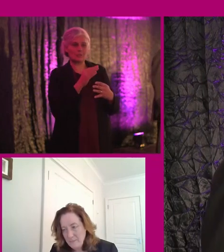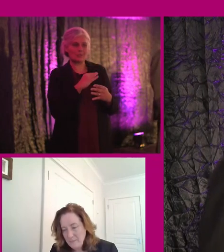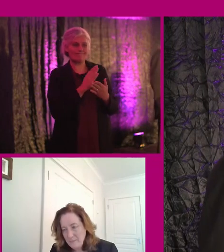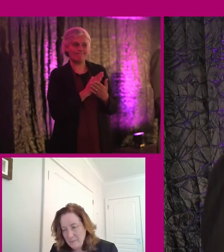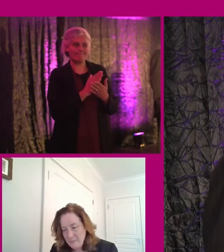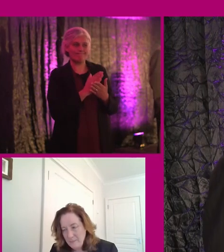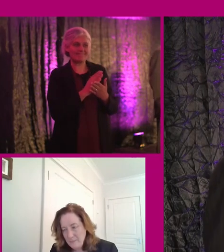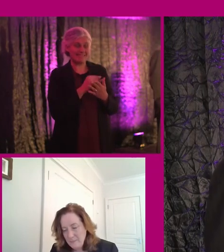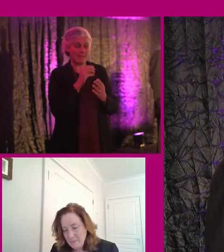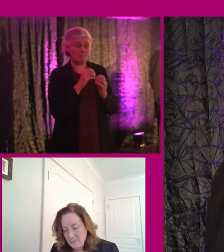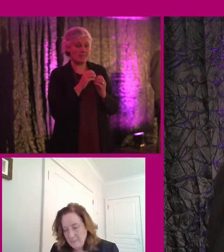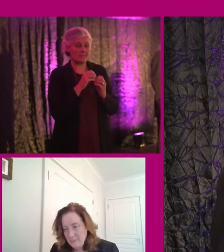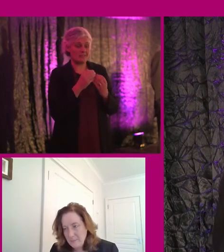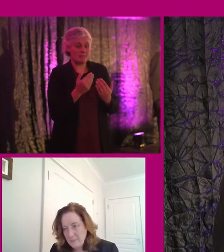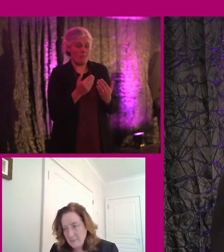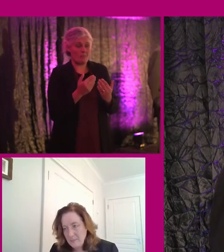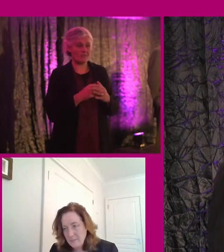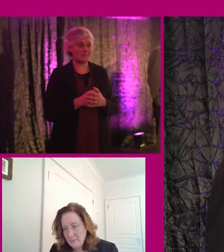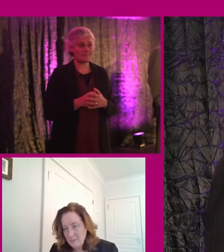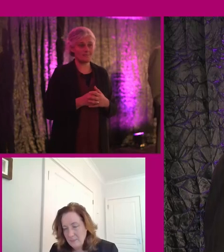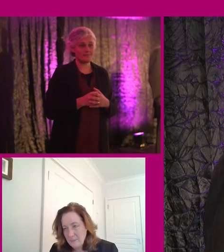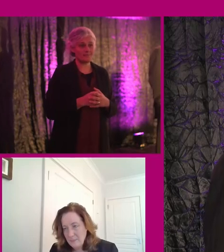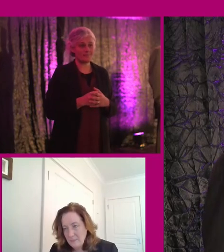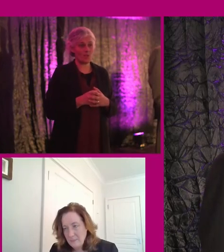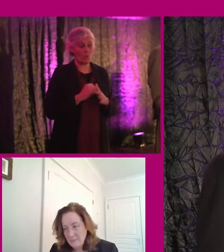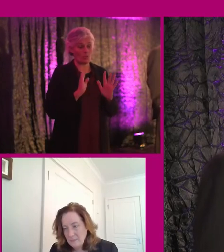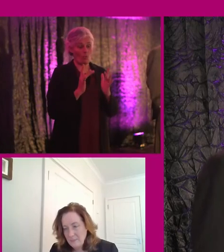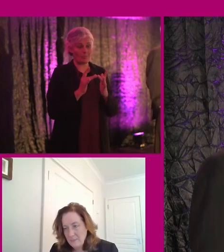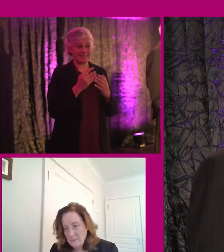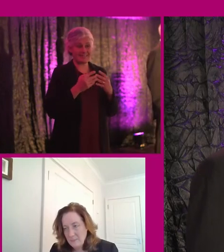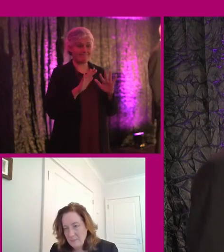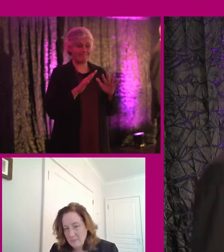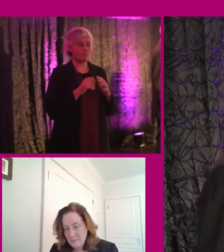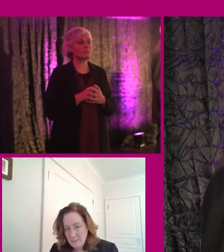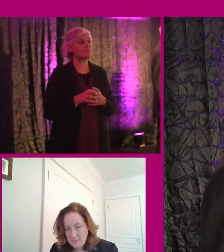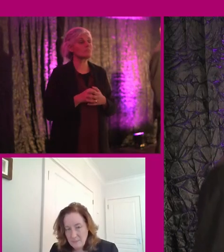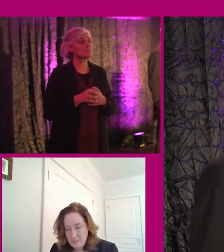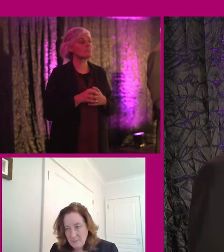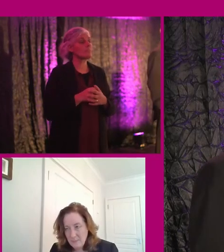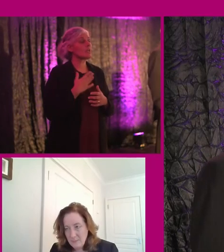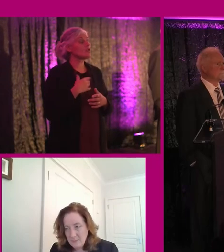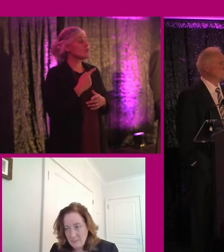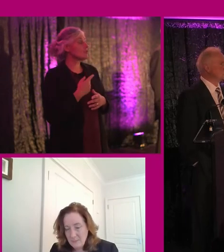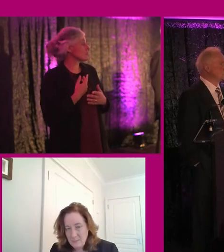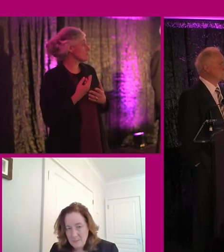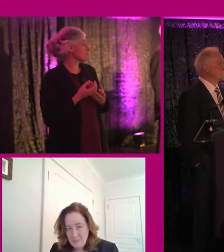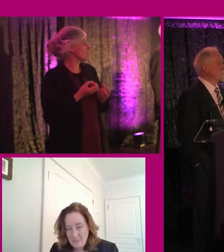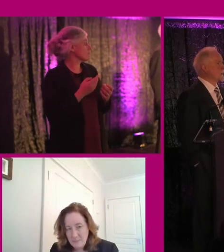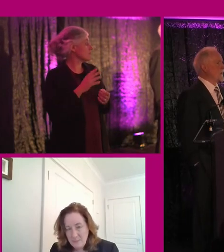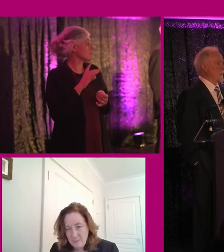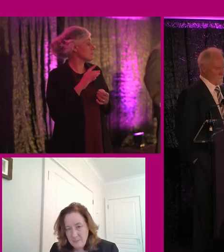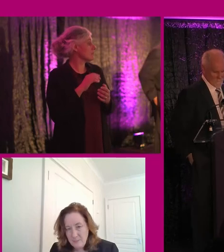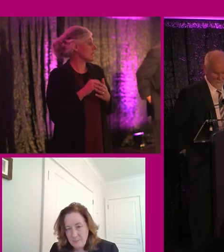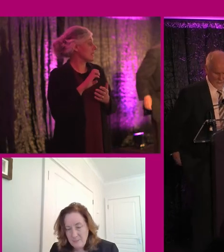is all I can say at this present moment in time, what's on websites. I just had there, sorry, that a question. Sorry,